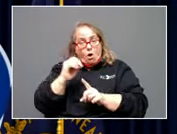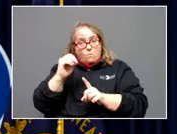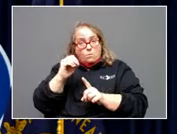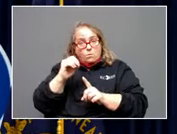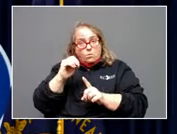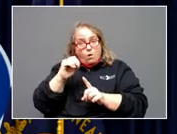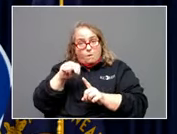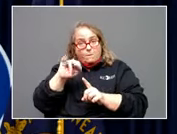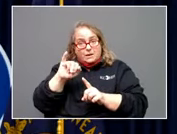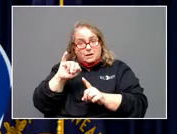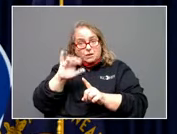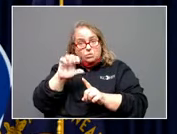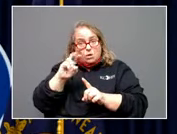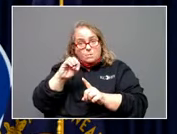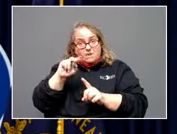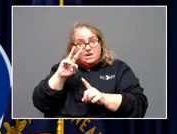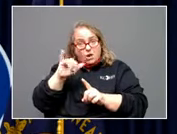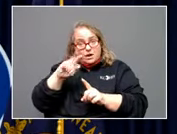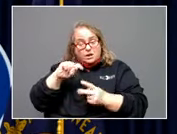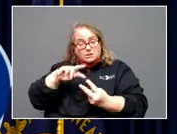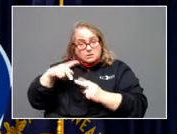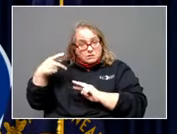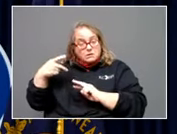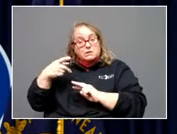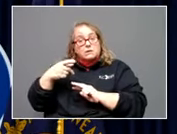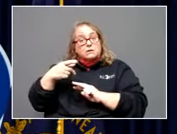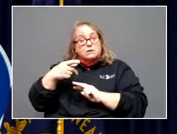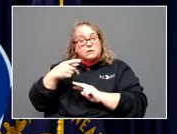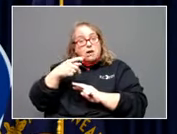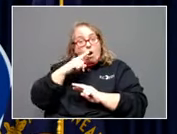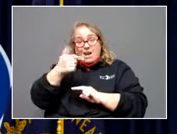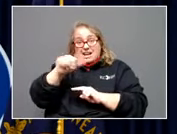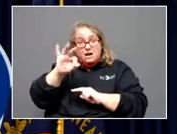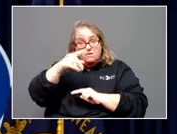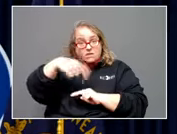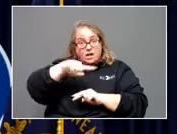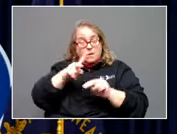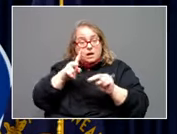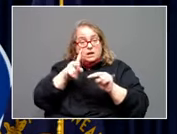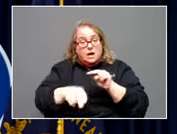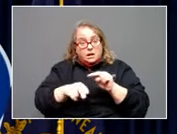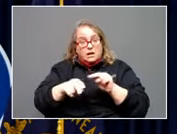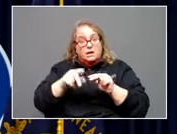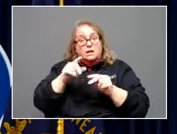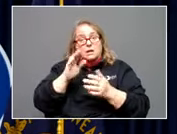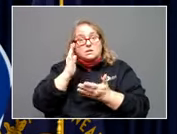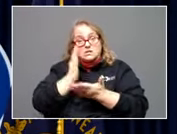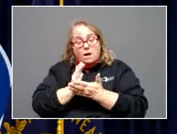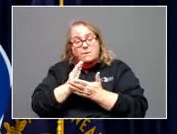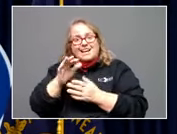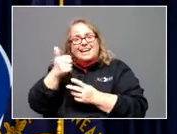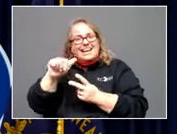of them, to your knowledge, limiting elective procedures at this time? At this time, I know of no